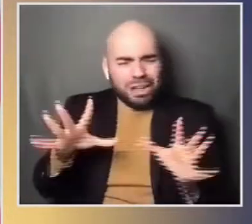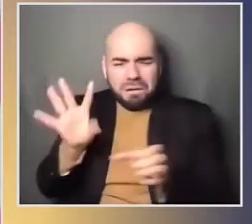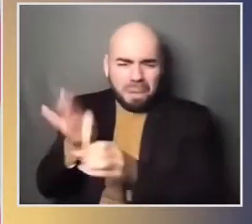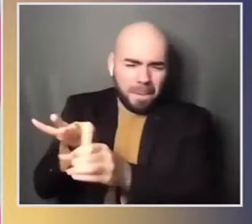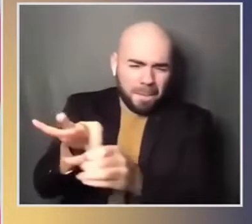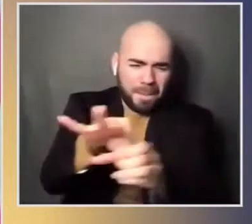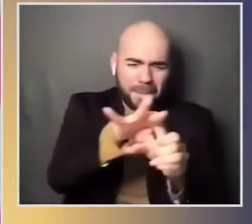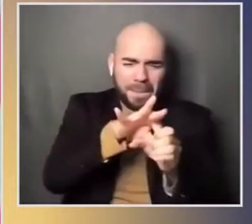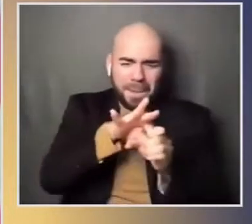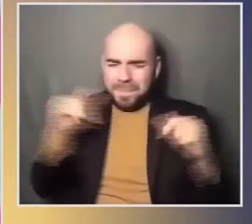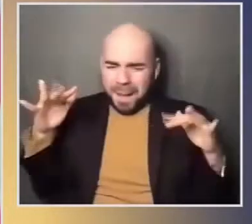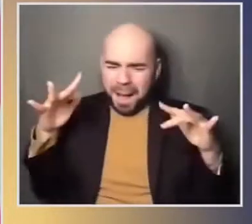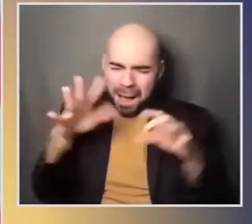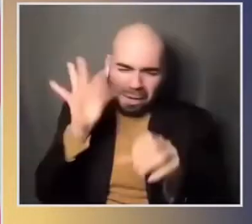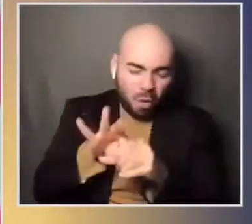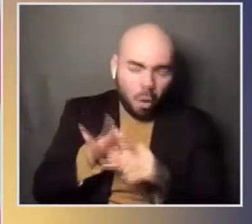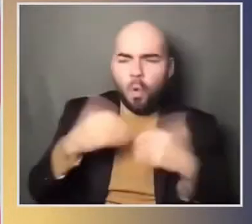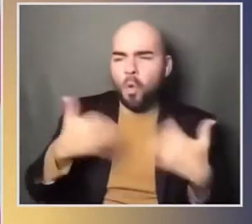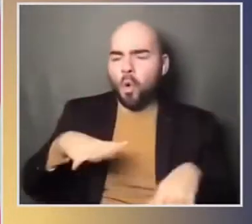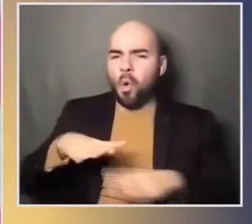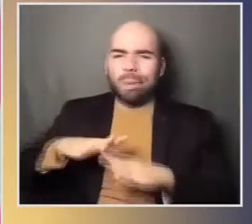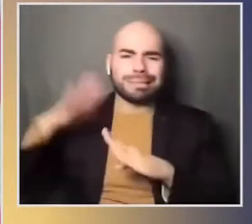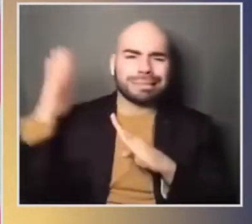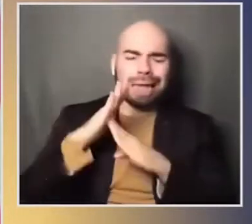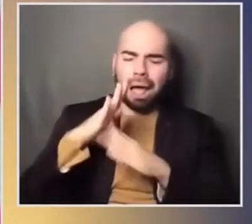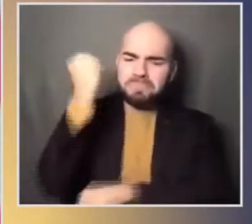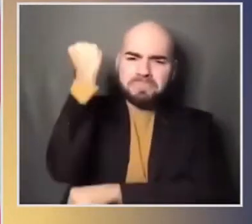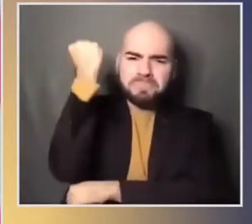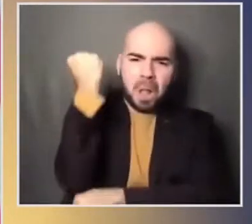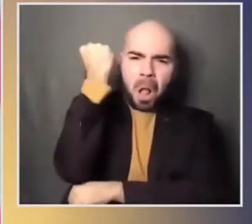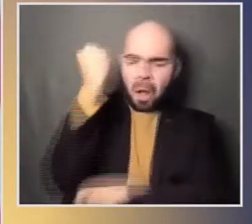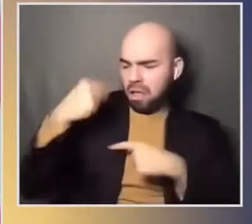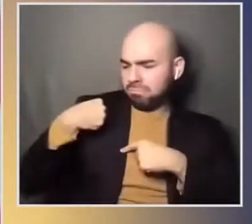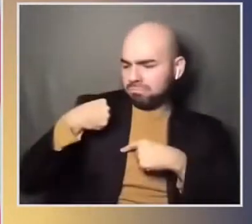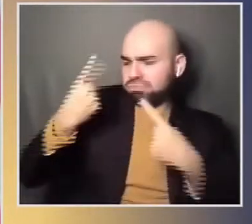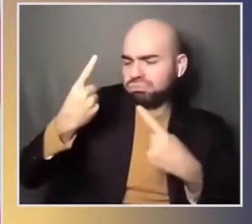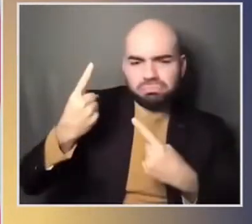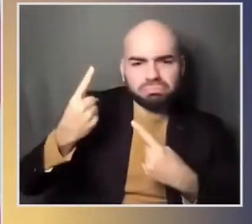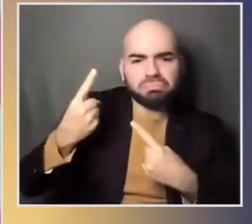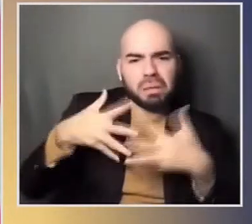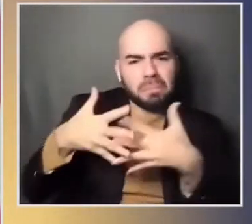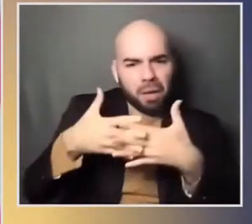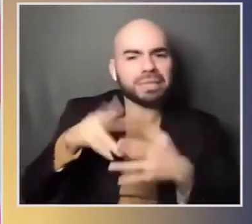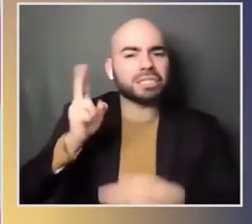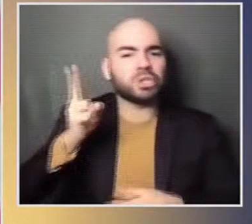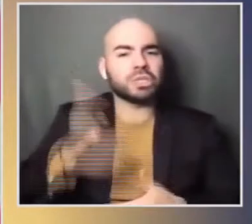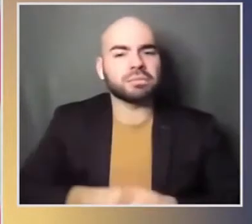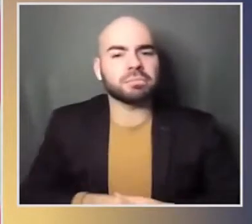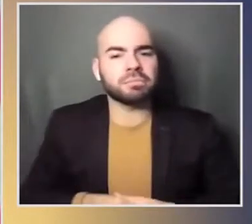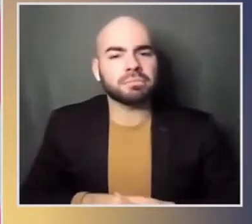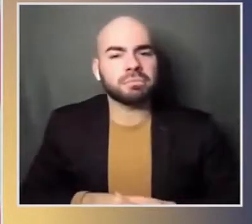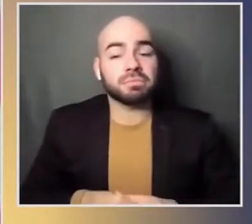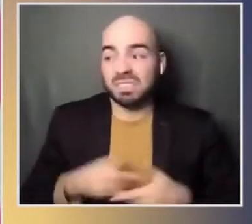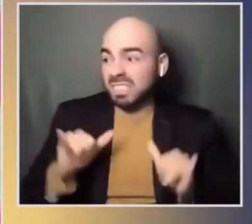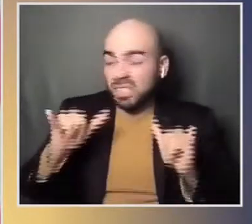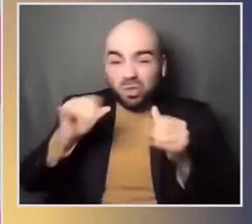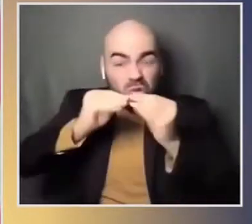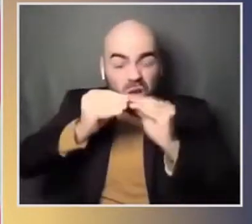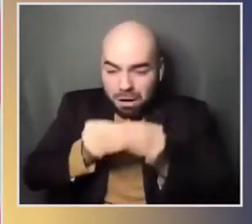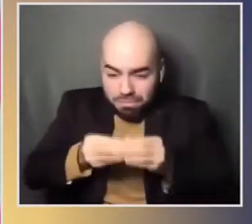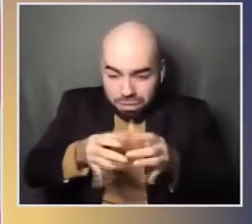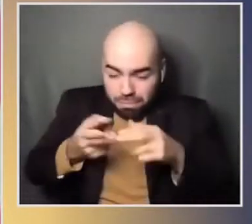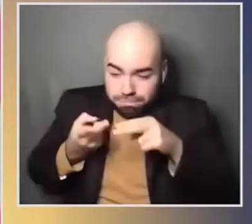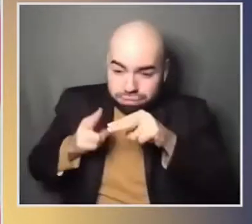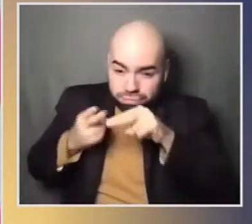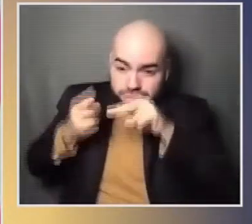how news of mr biden's victory is being received and what it could mean for key u.s relationship